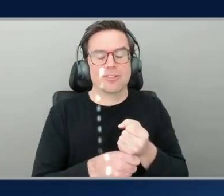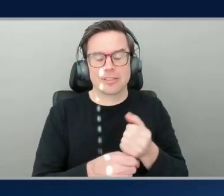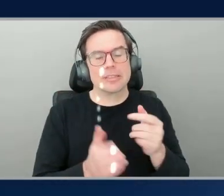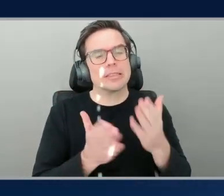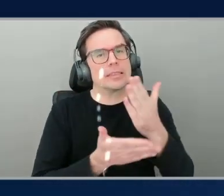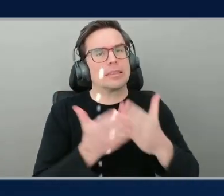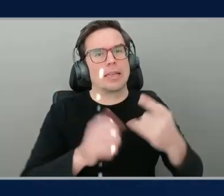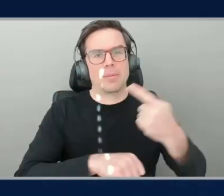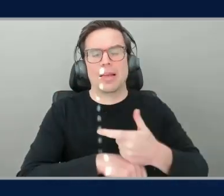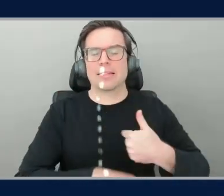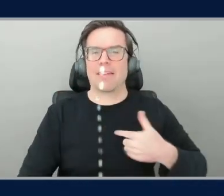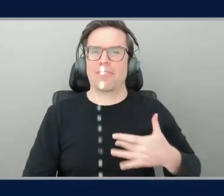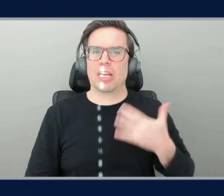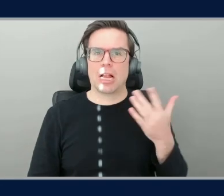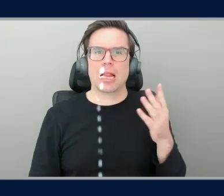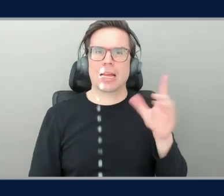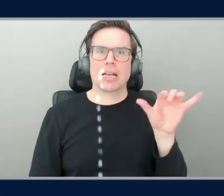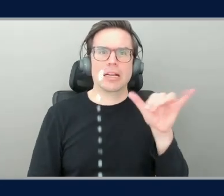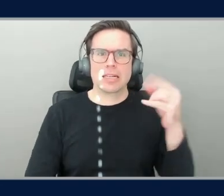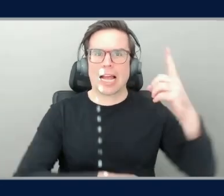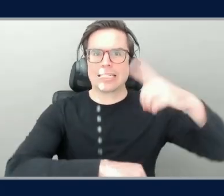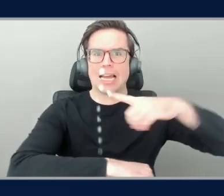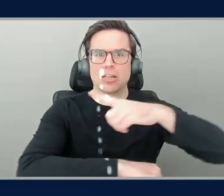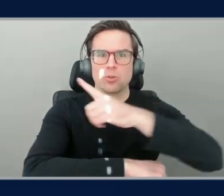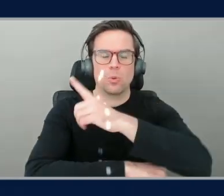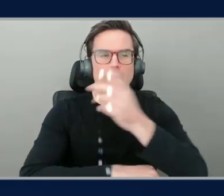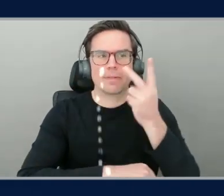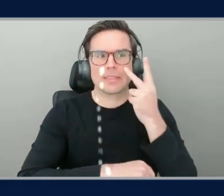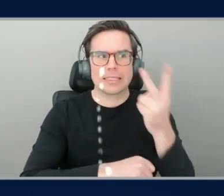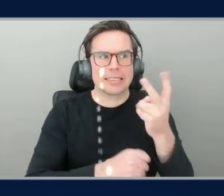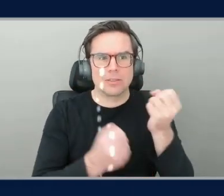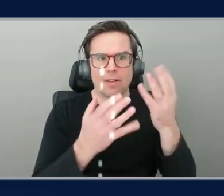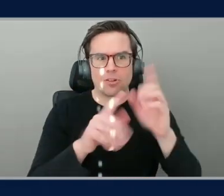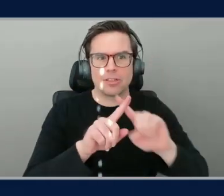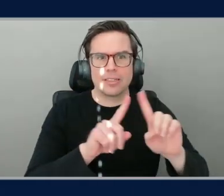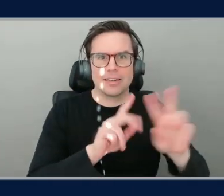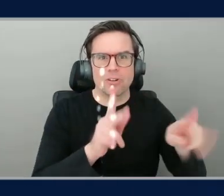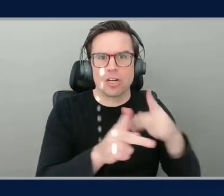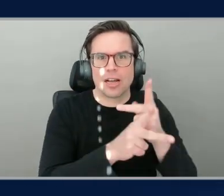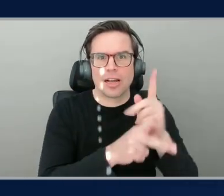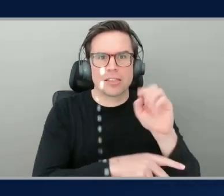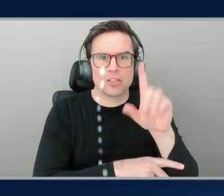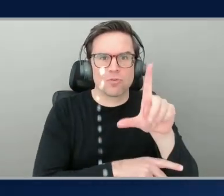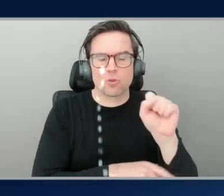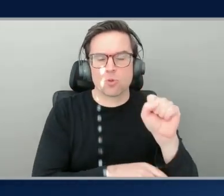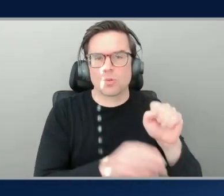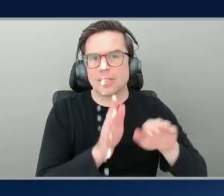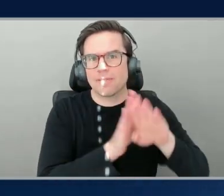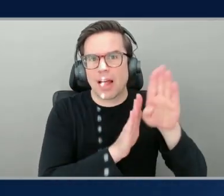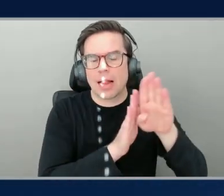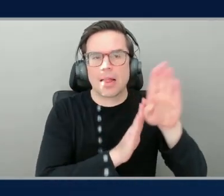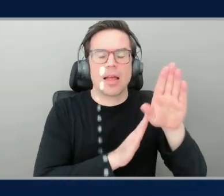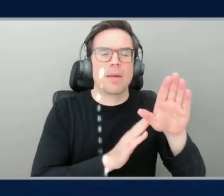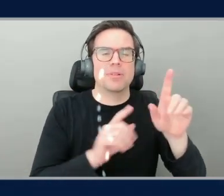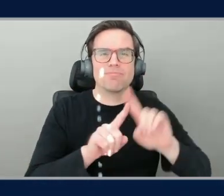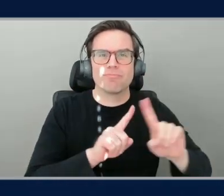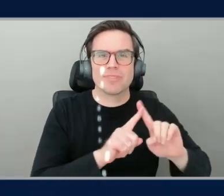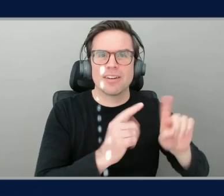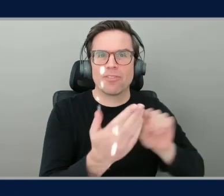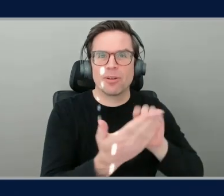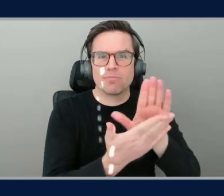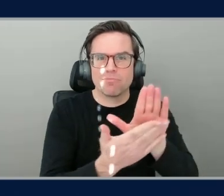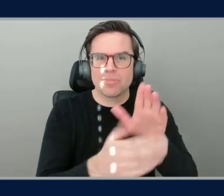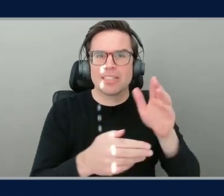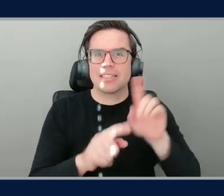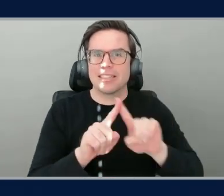many advances in tools and languages, methodologies and processes. And what I've noticed is that each one of these is revolutionary